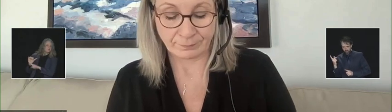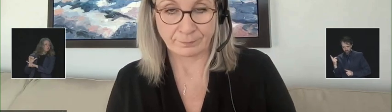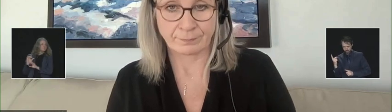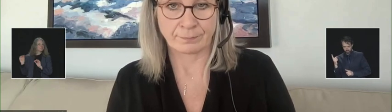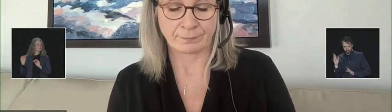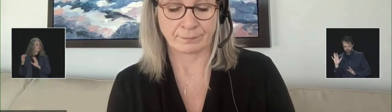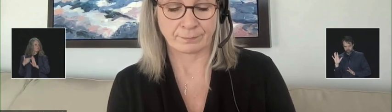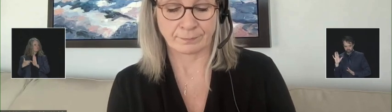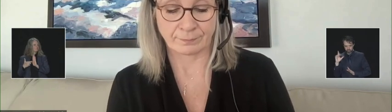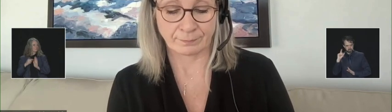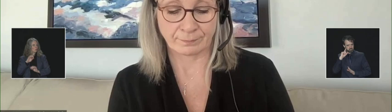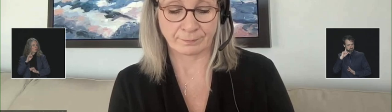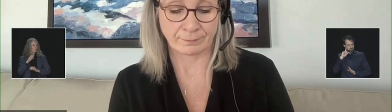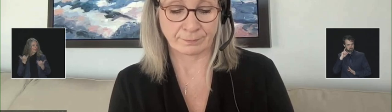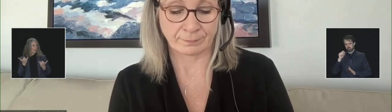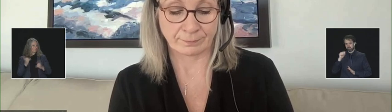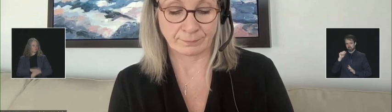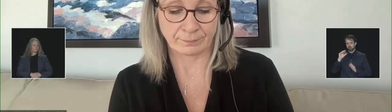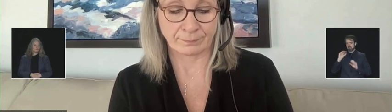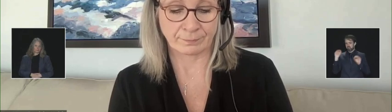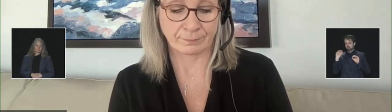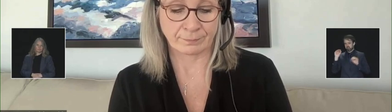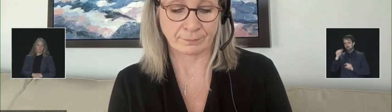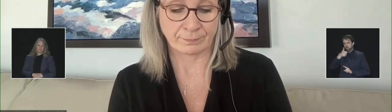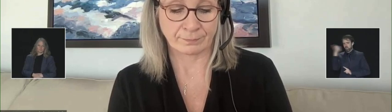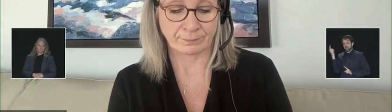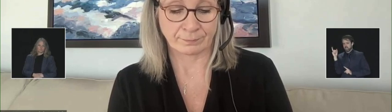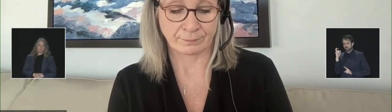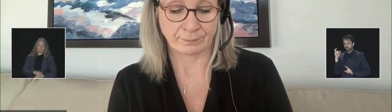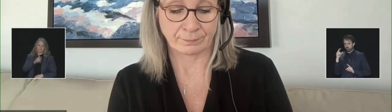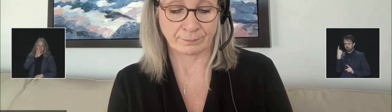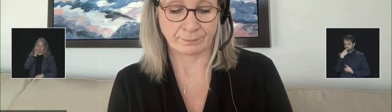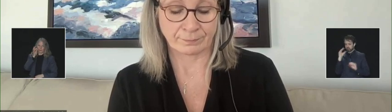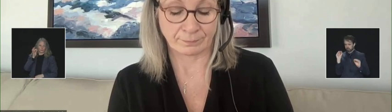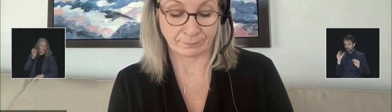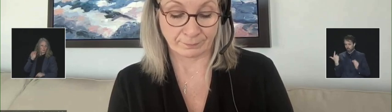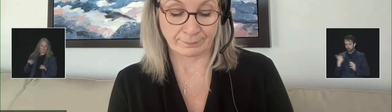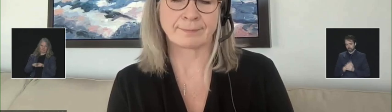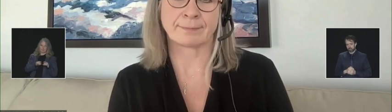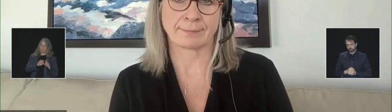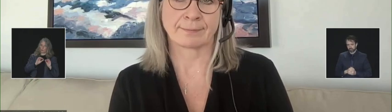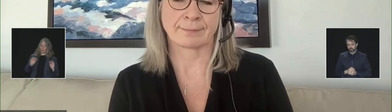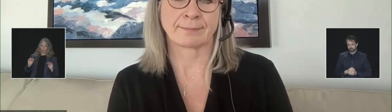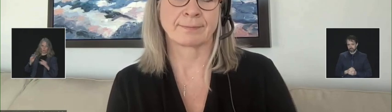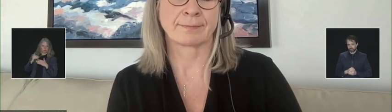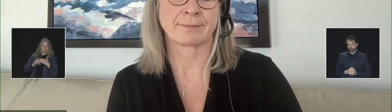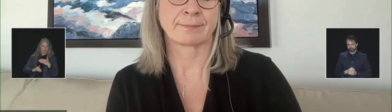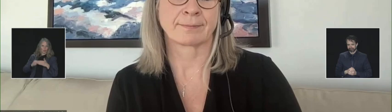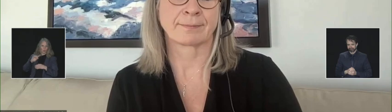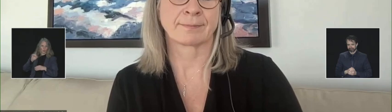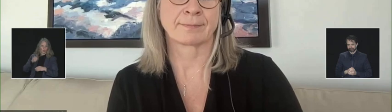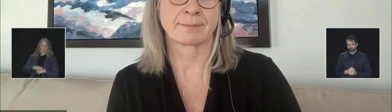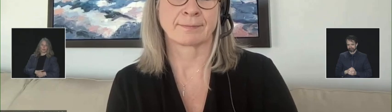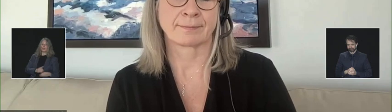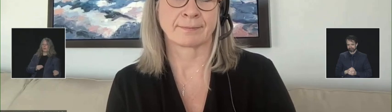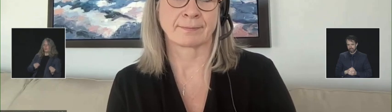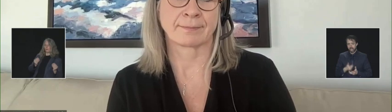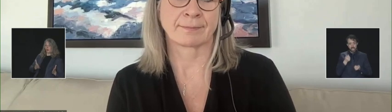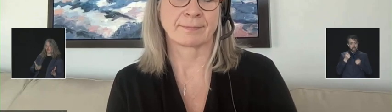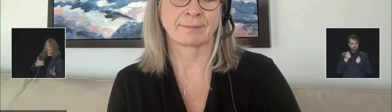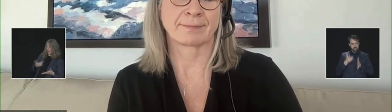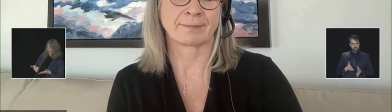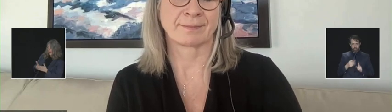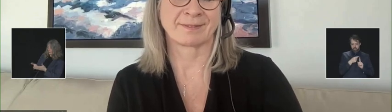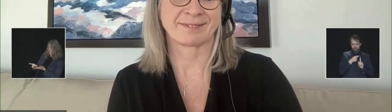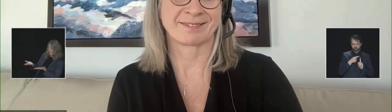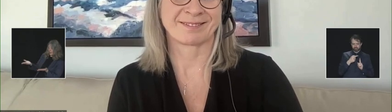questions registered at this time. Nous n'avons plus de questions pour le moment. All right. I always like to ask if the Minister or